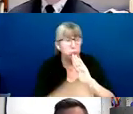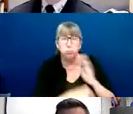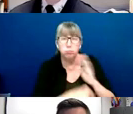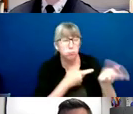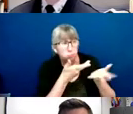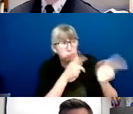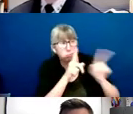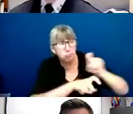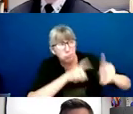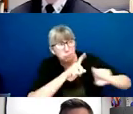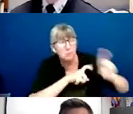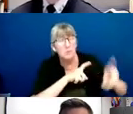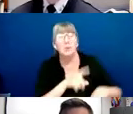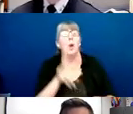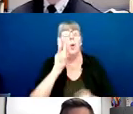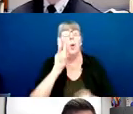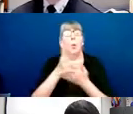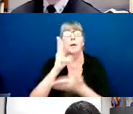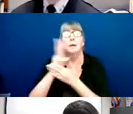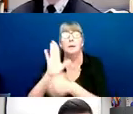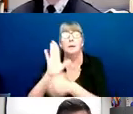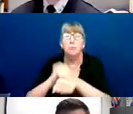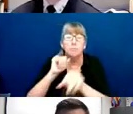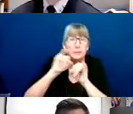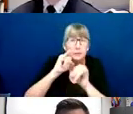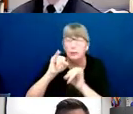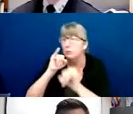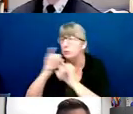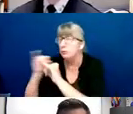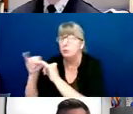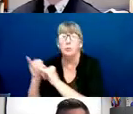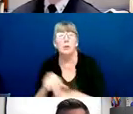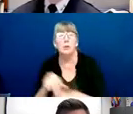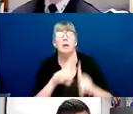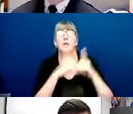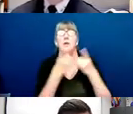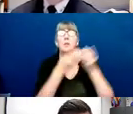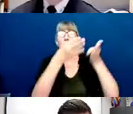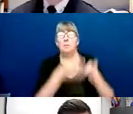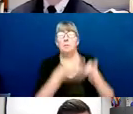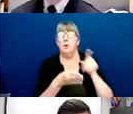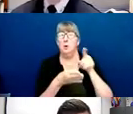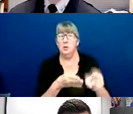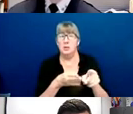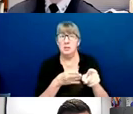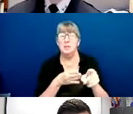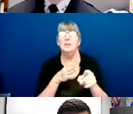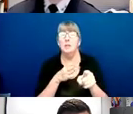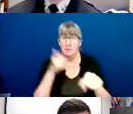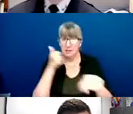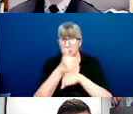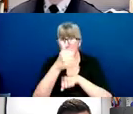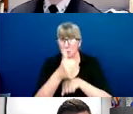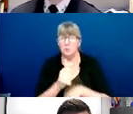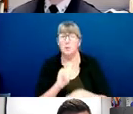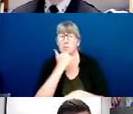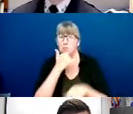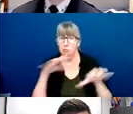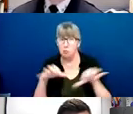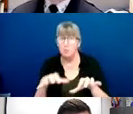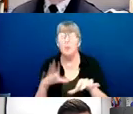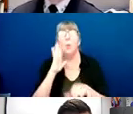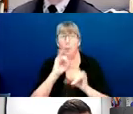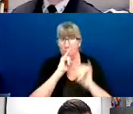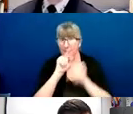witnesses and they interview the department member who is accused of the misconduct. The investigator